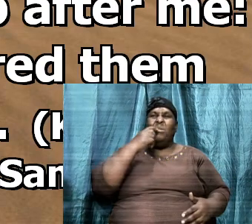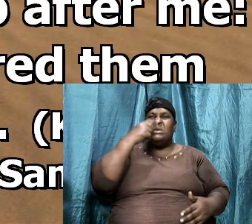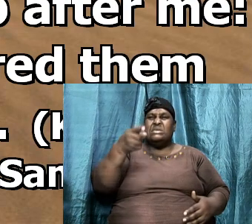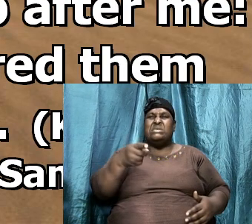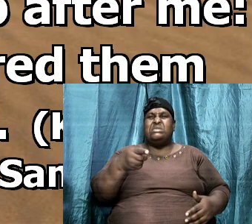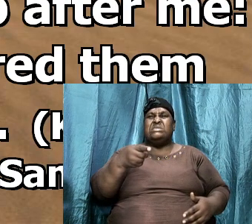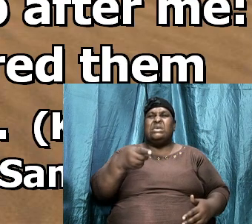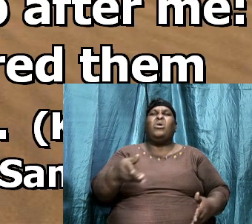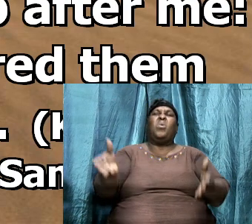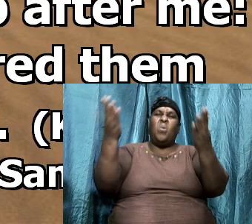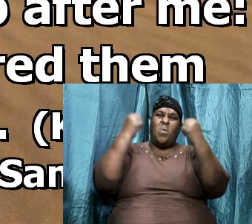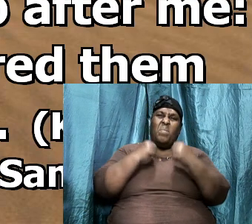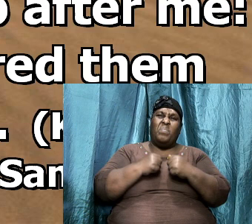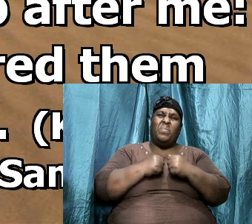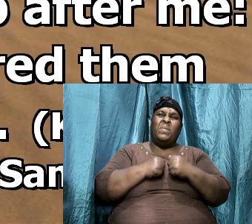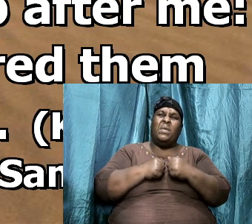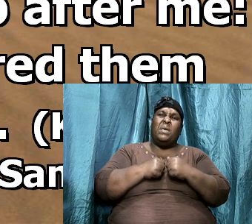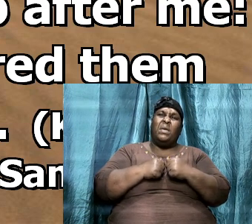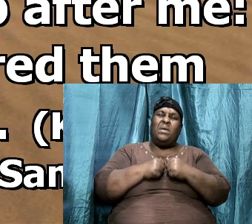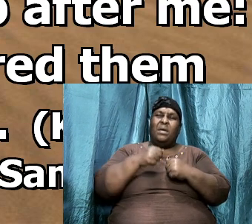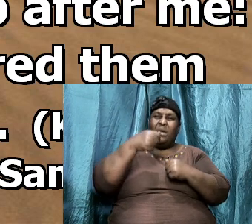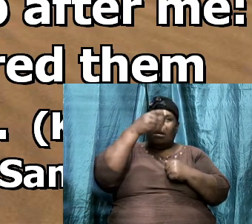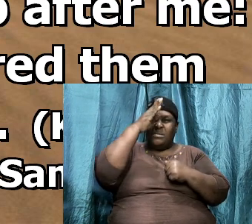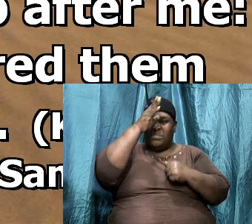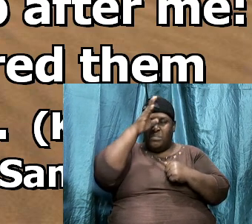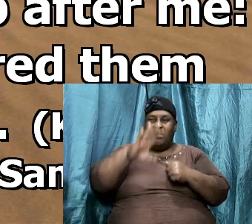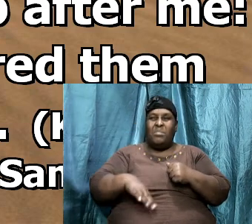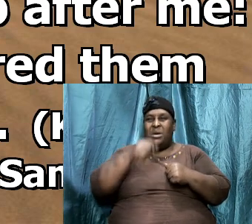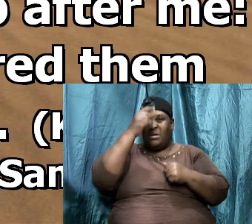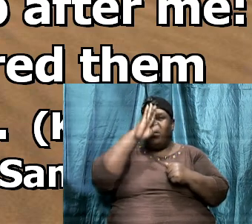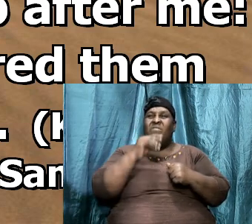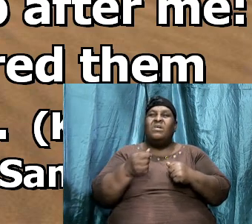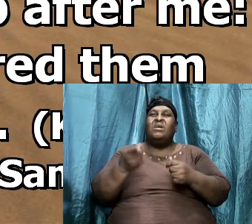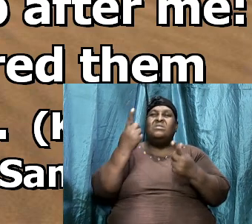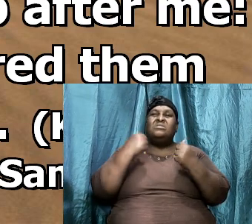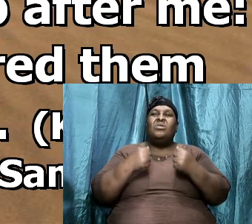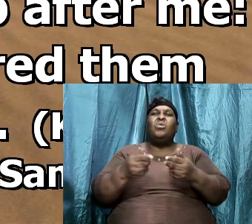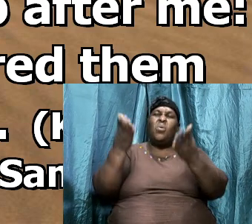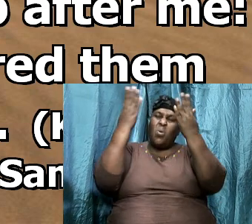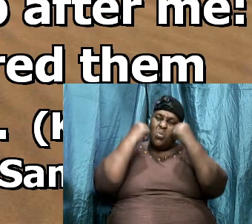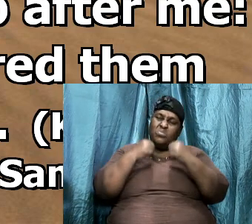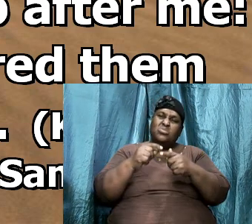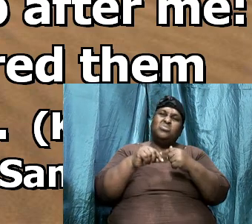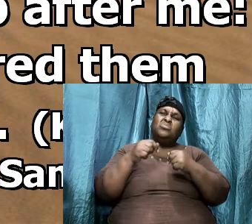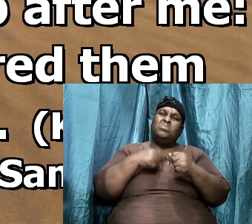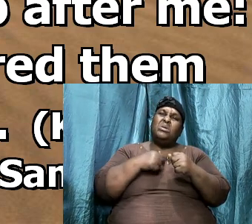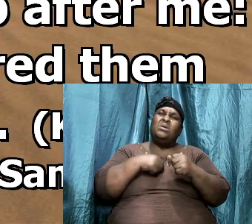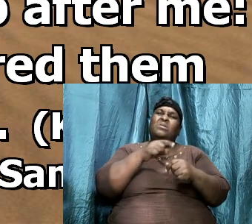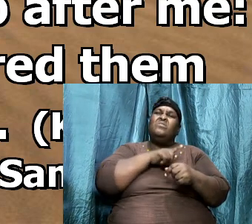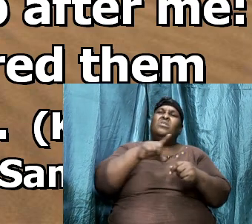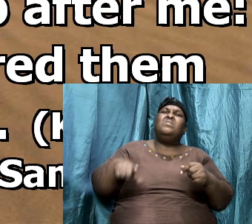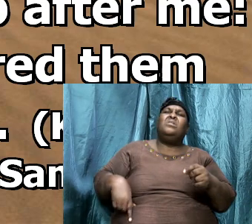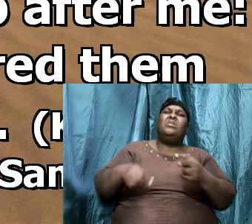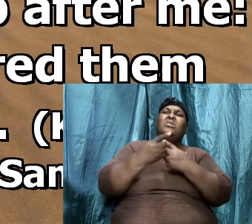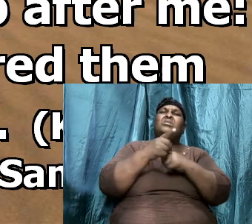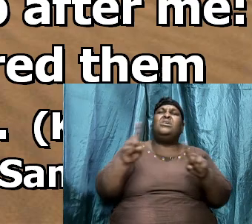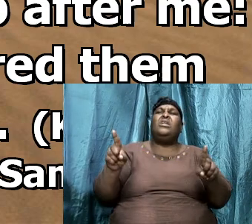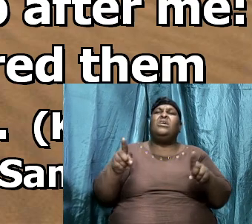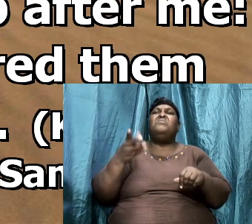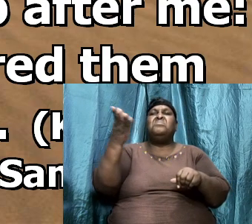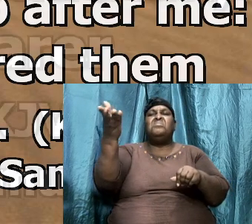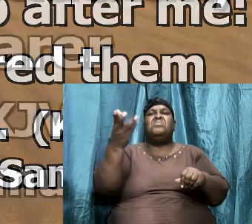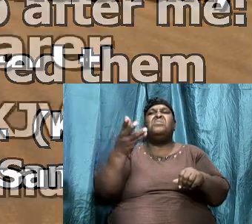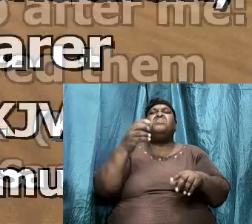Jonathan said unto his armor bearer come up after me for the Lord that delivered them into the hand of